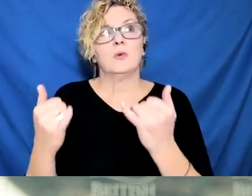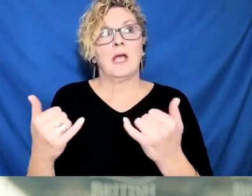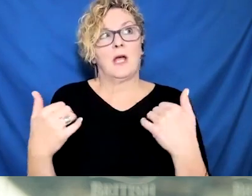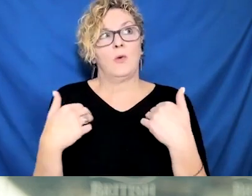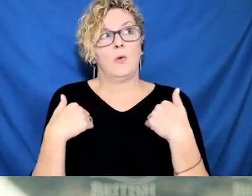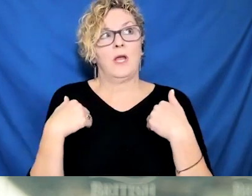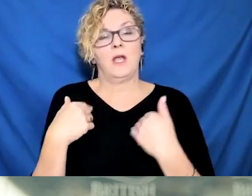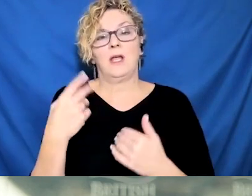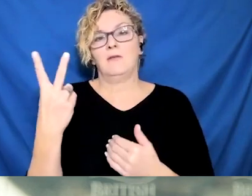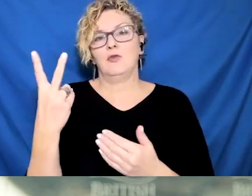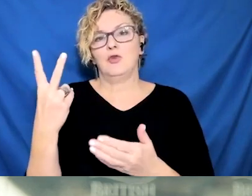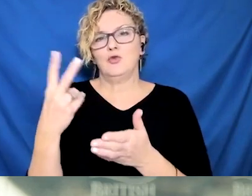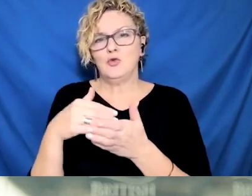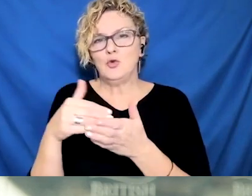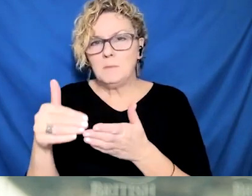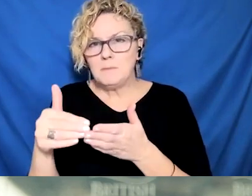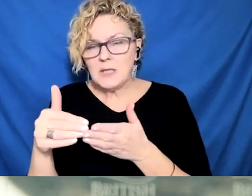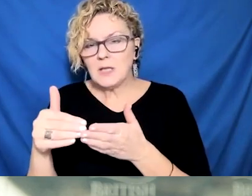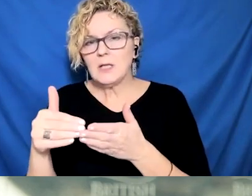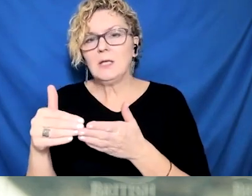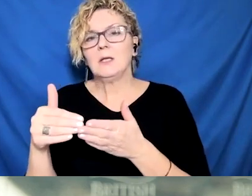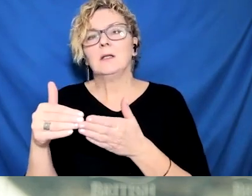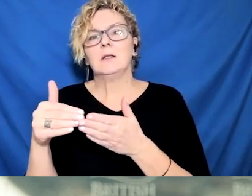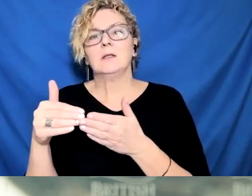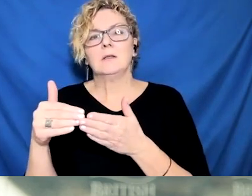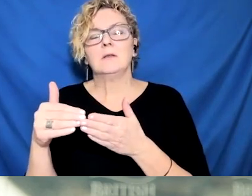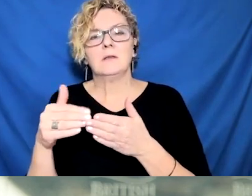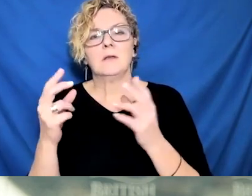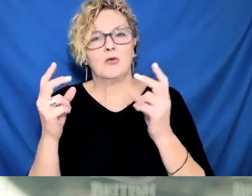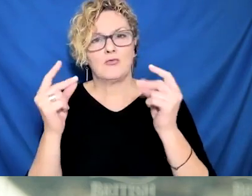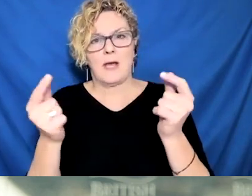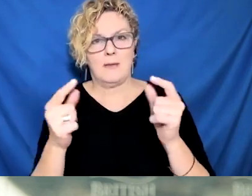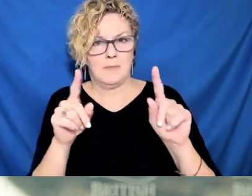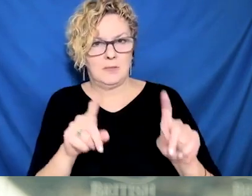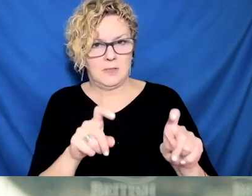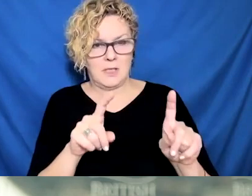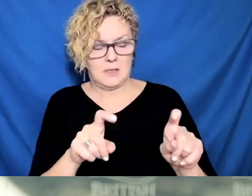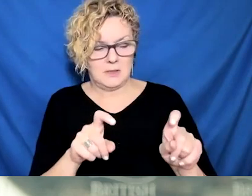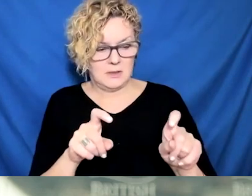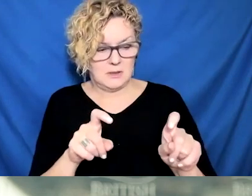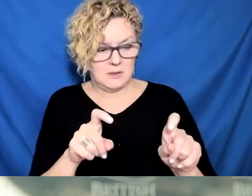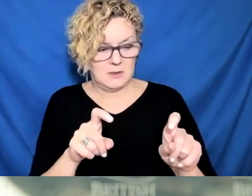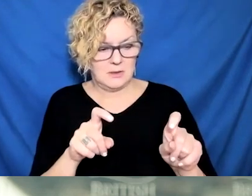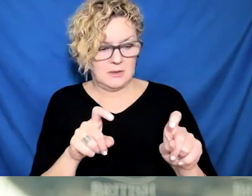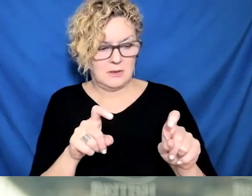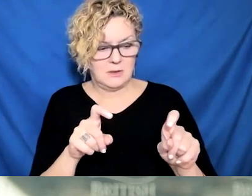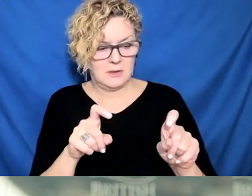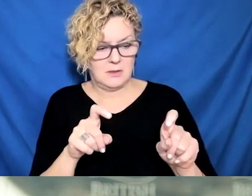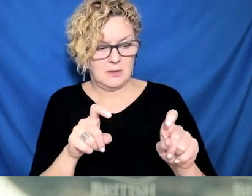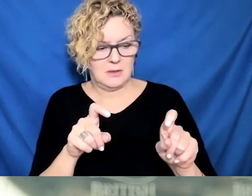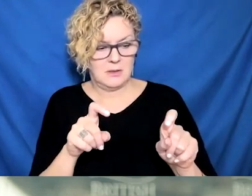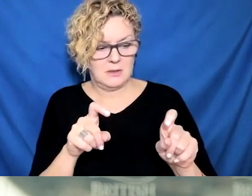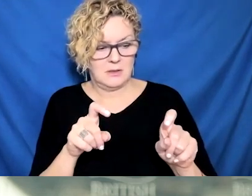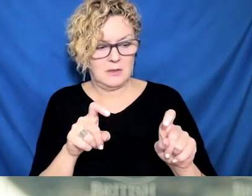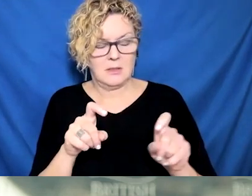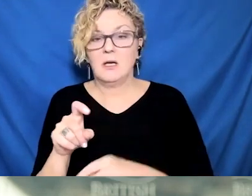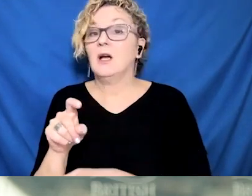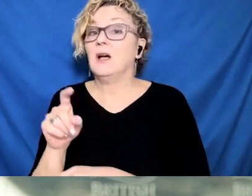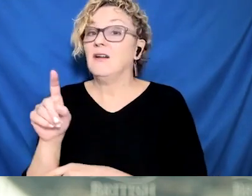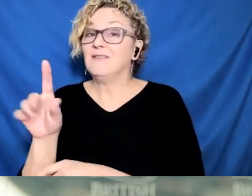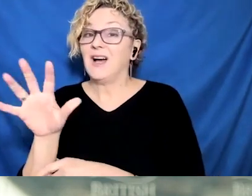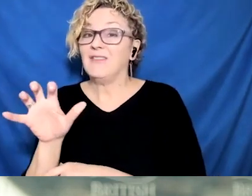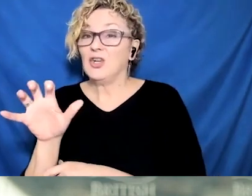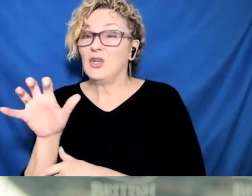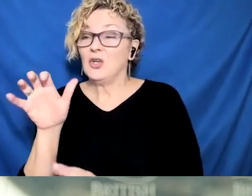-12 and post-secondary. And just to put it in context, because we have a lot of talk about numbers all the time, that we expect to